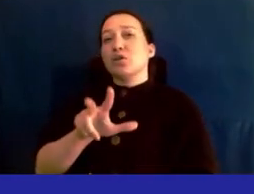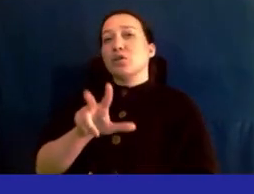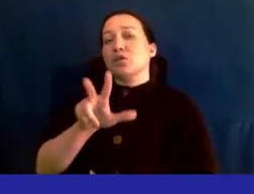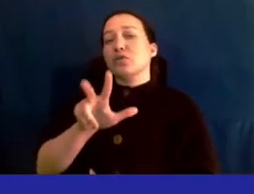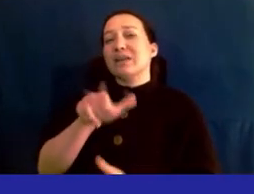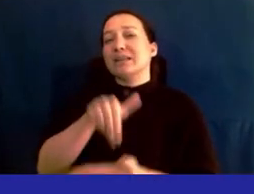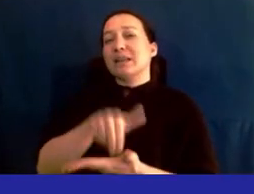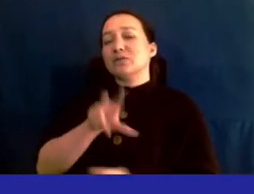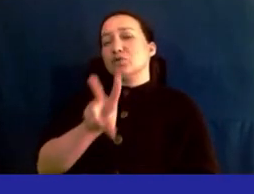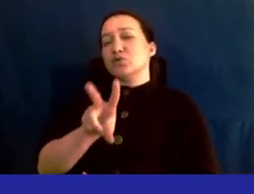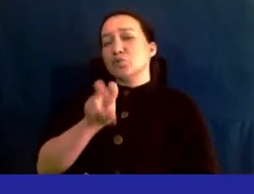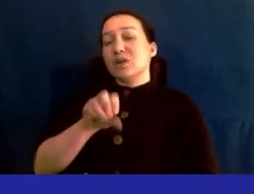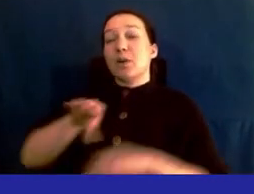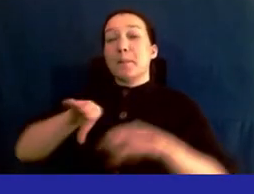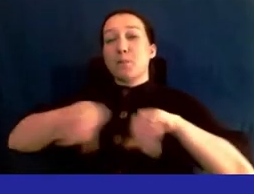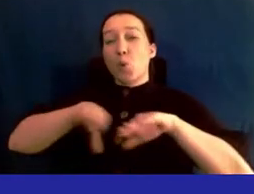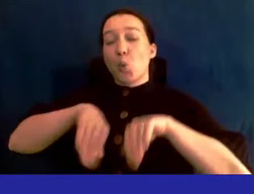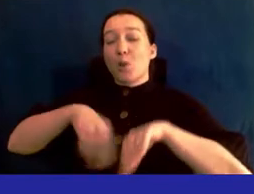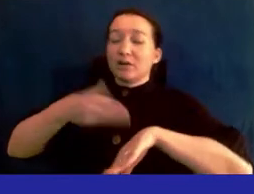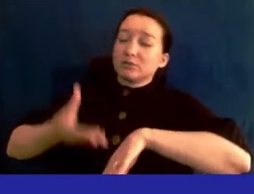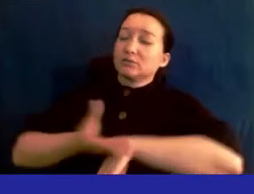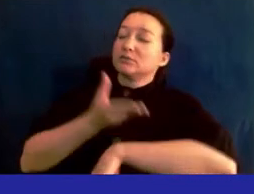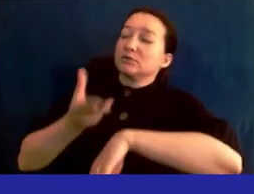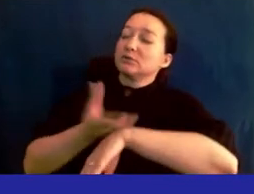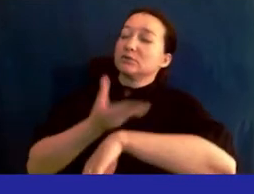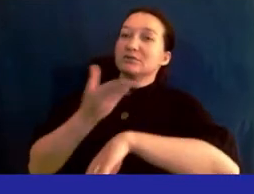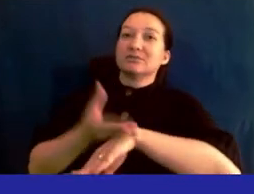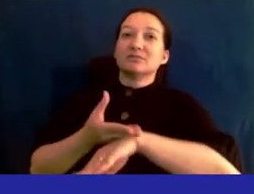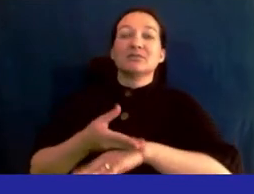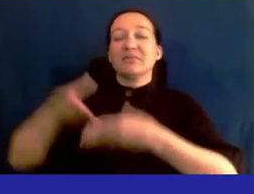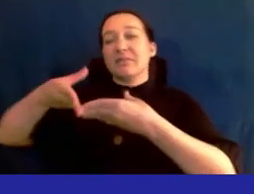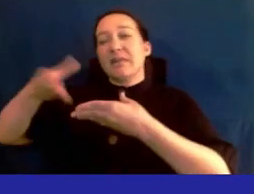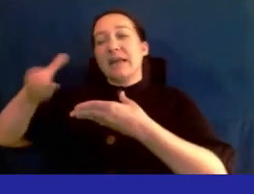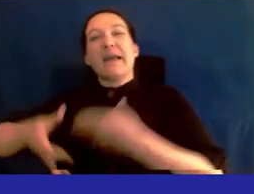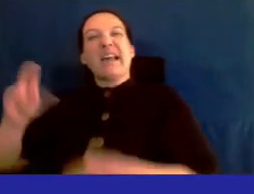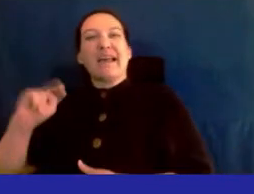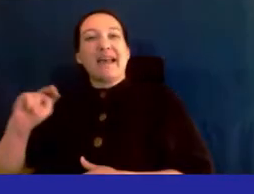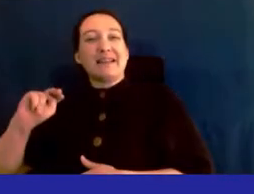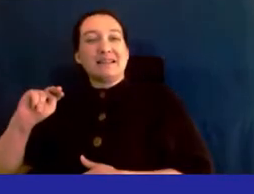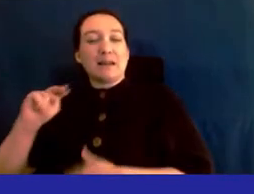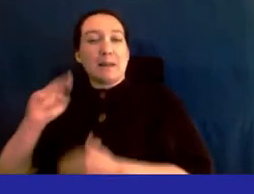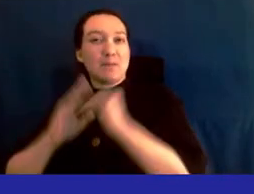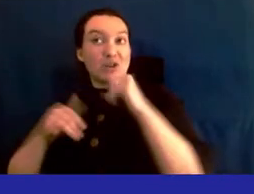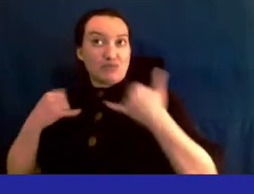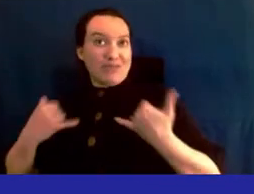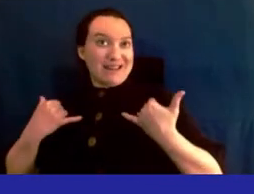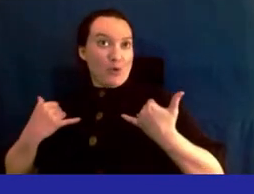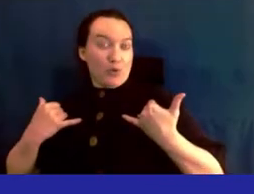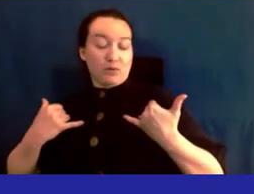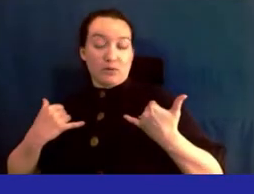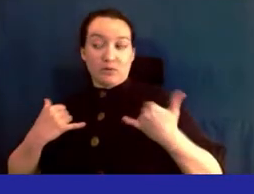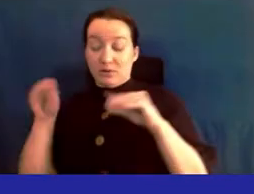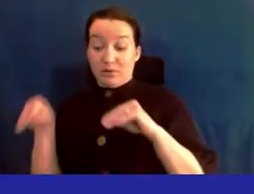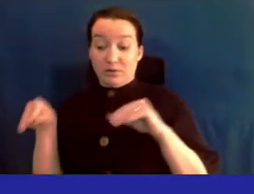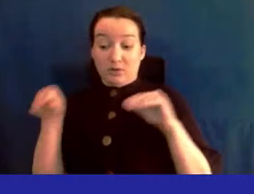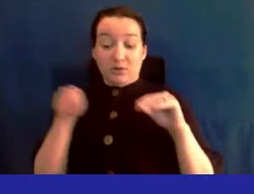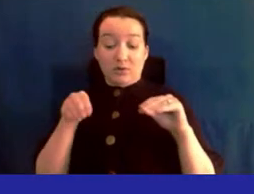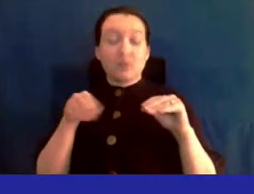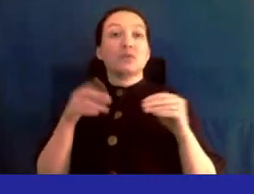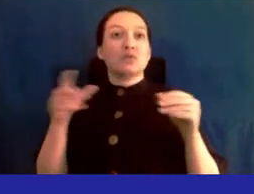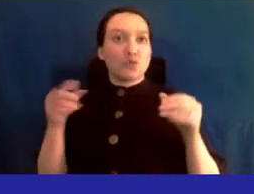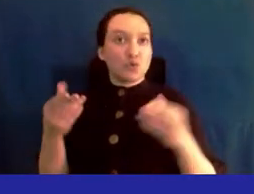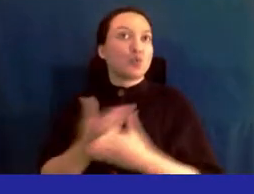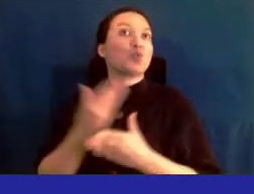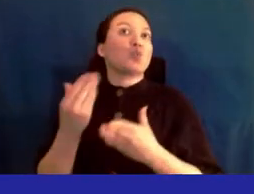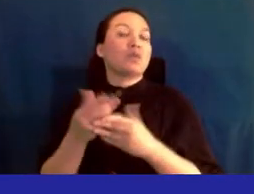foot swimming pool area located in the end building where we are right now and into this usable space